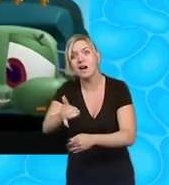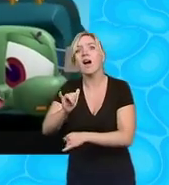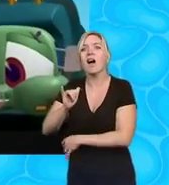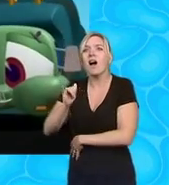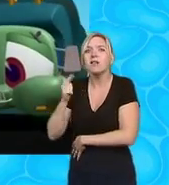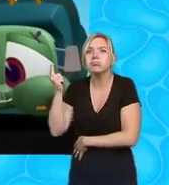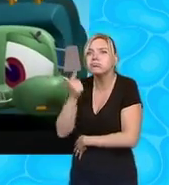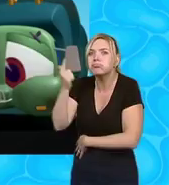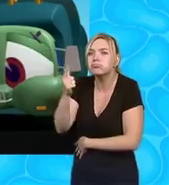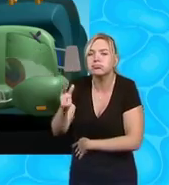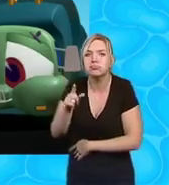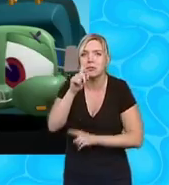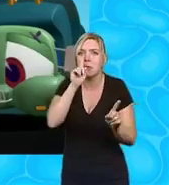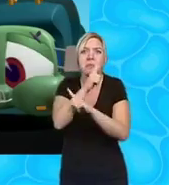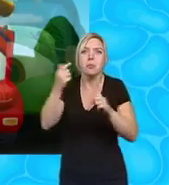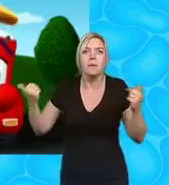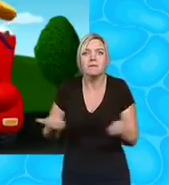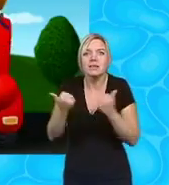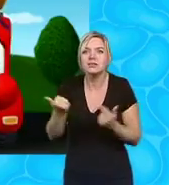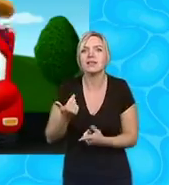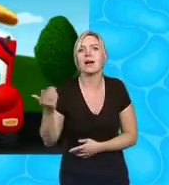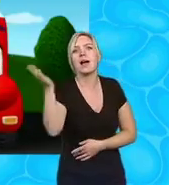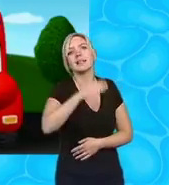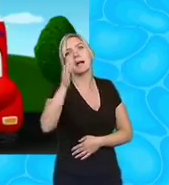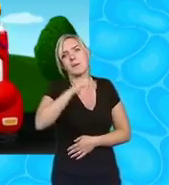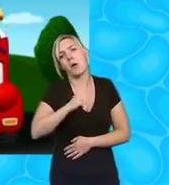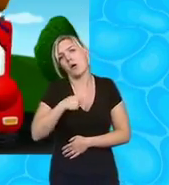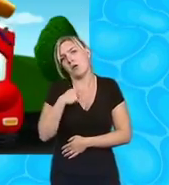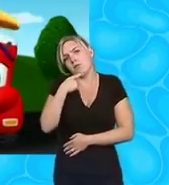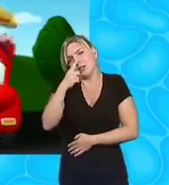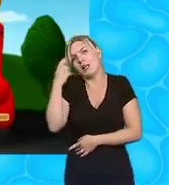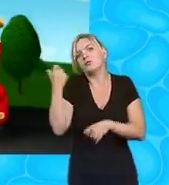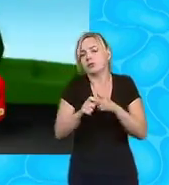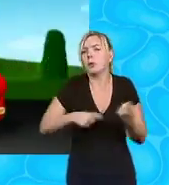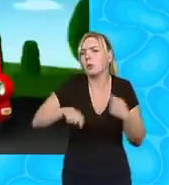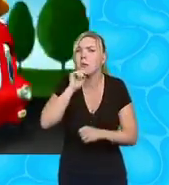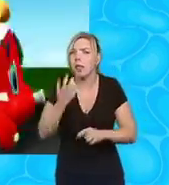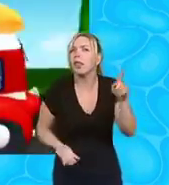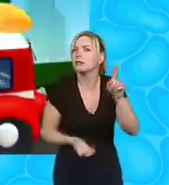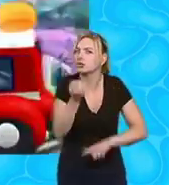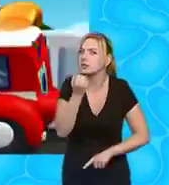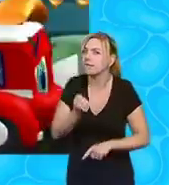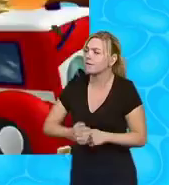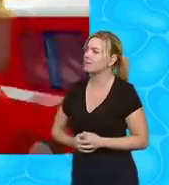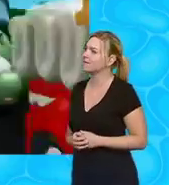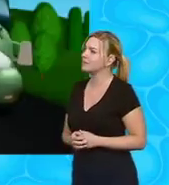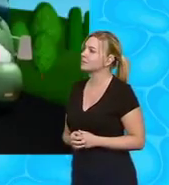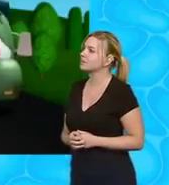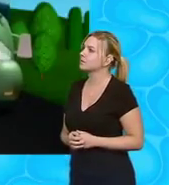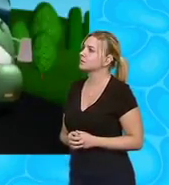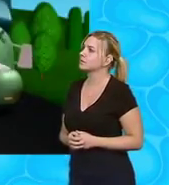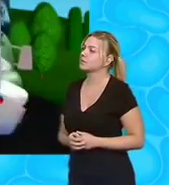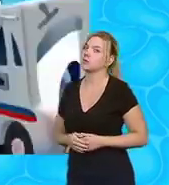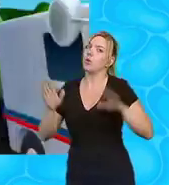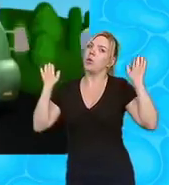Hubert's job come on Corby we told you but we do it and we'll do it oh all